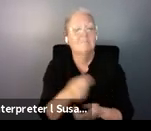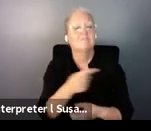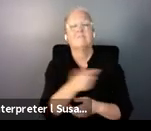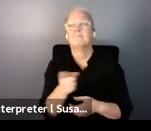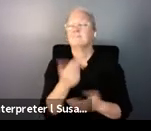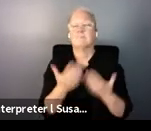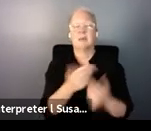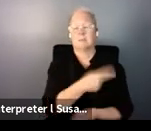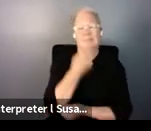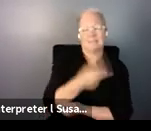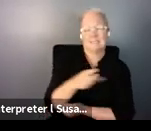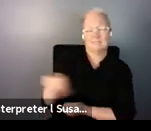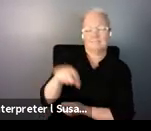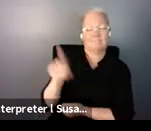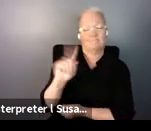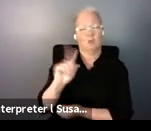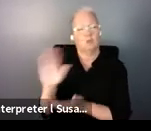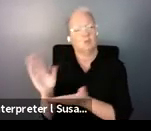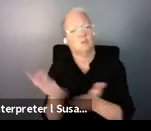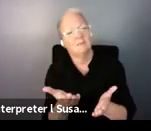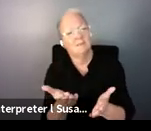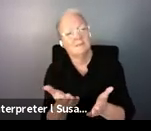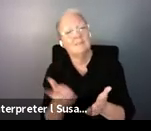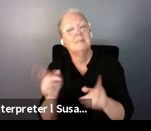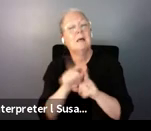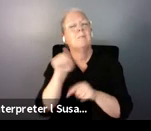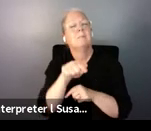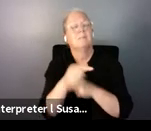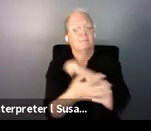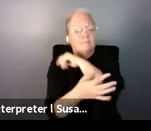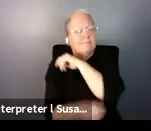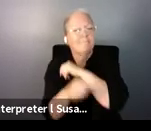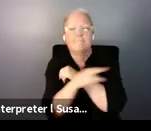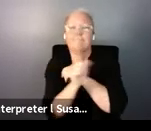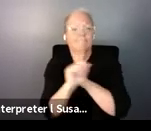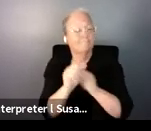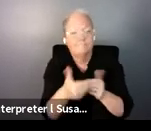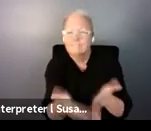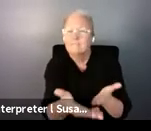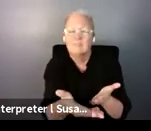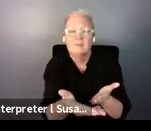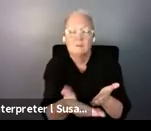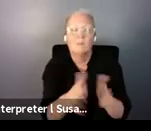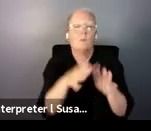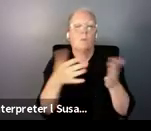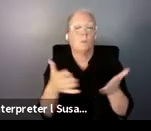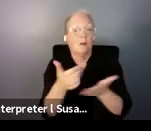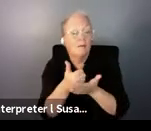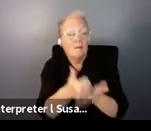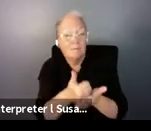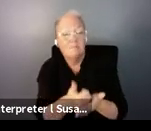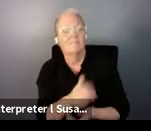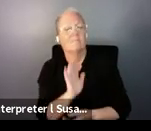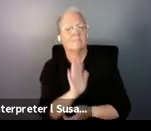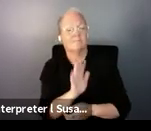which is the case in most low- and middle-income countries. It can also help the development of regulatory mechanisms